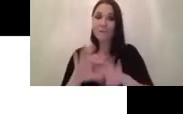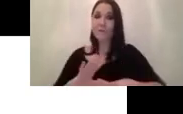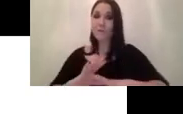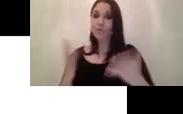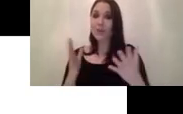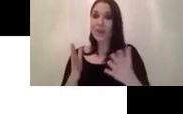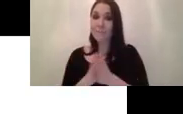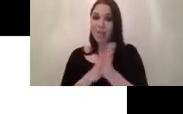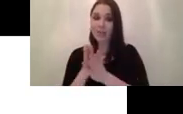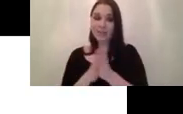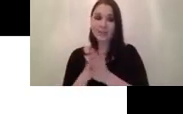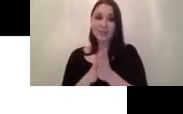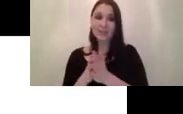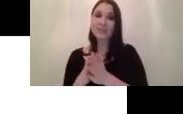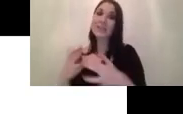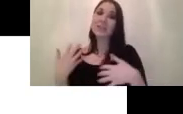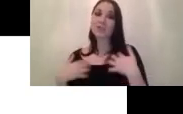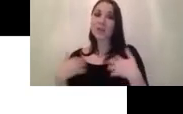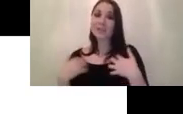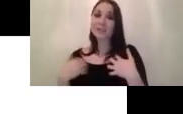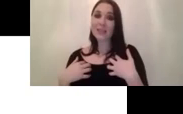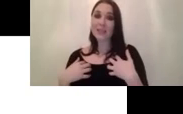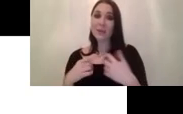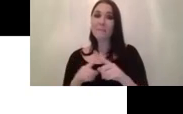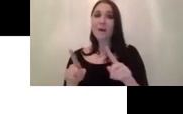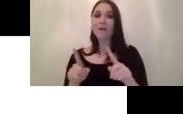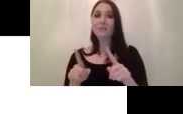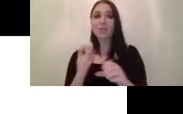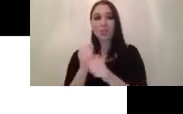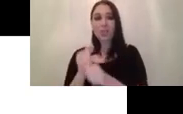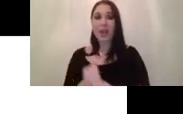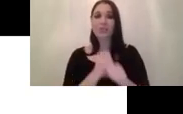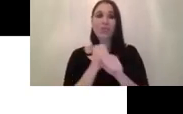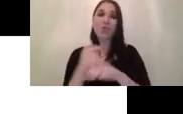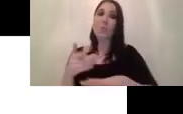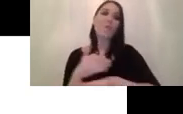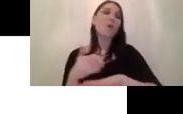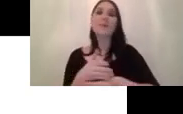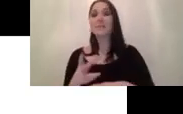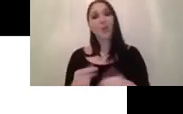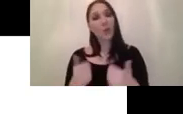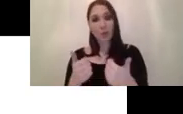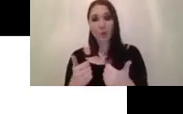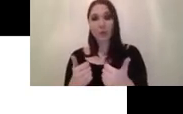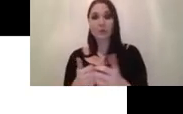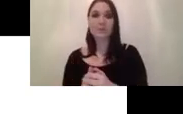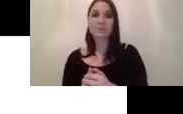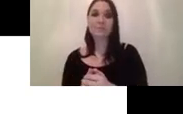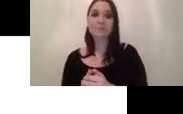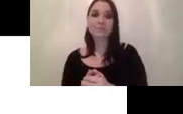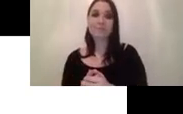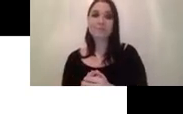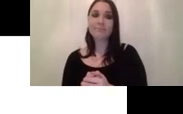but in general the performance is not as good as anchor based methods